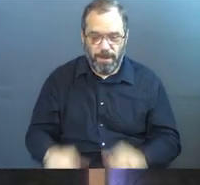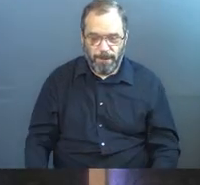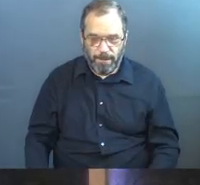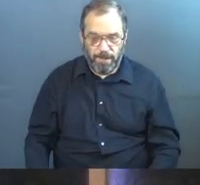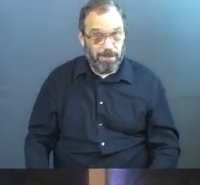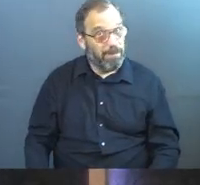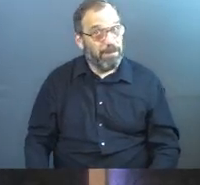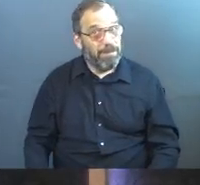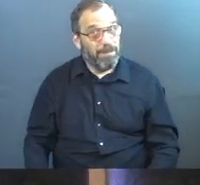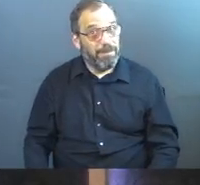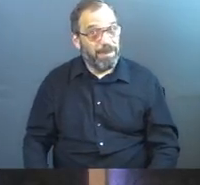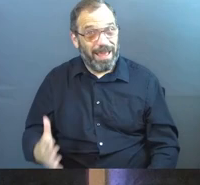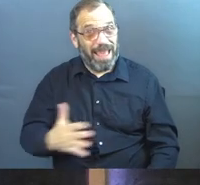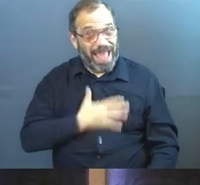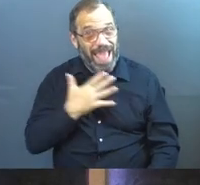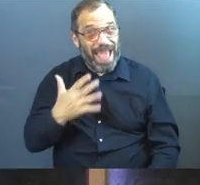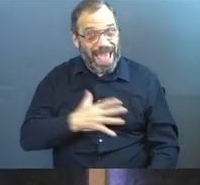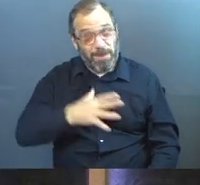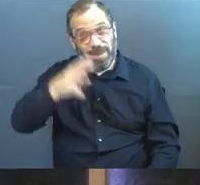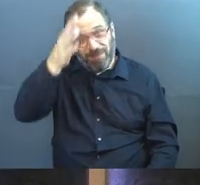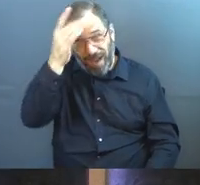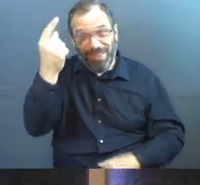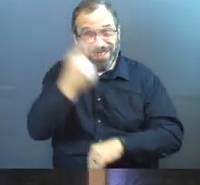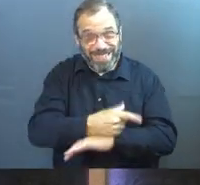Isn't this a happy Father's Day message?